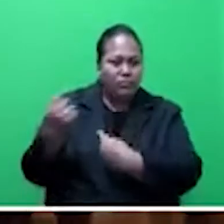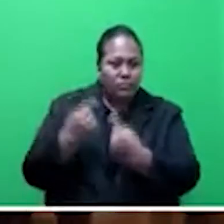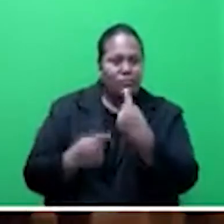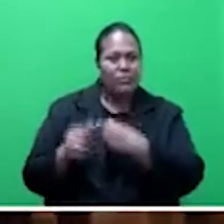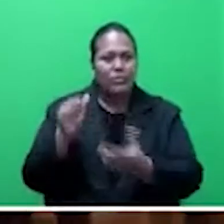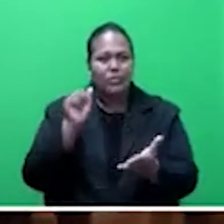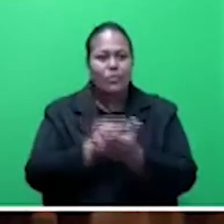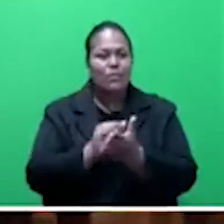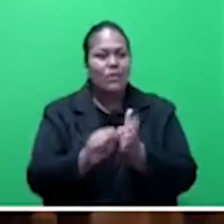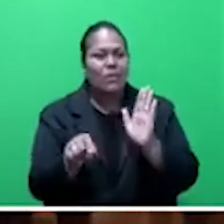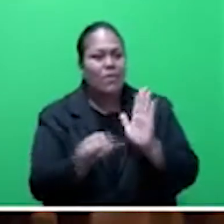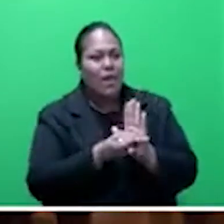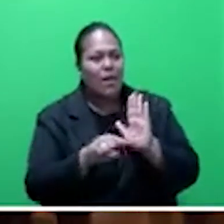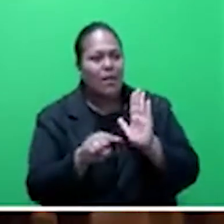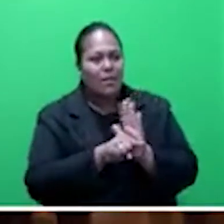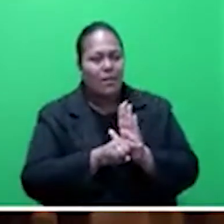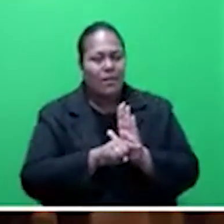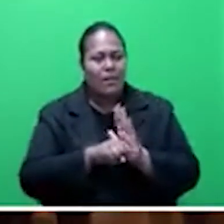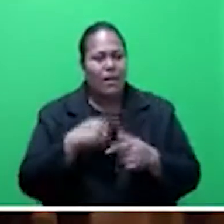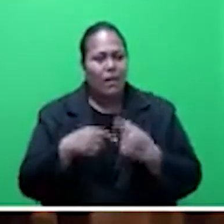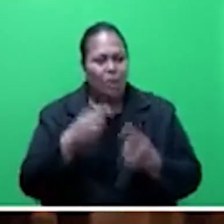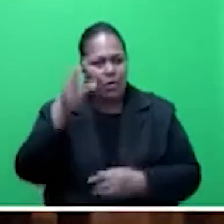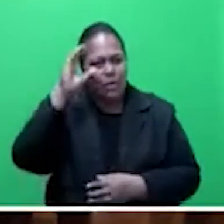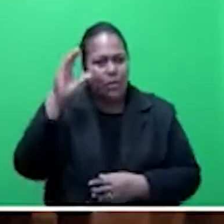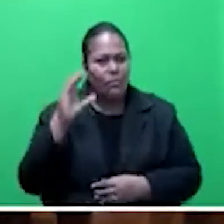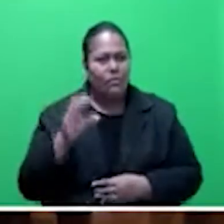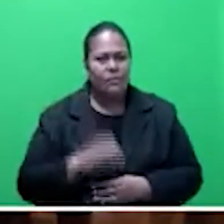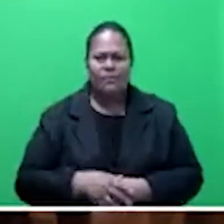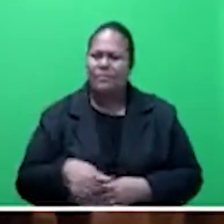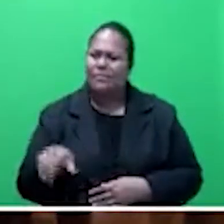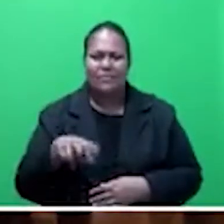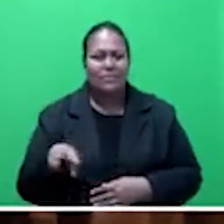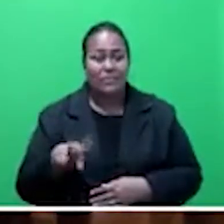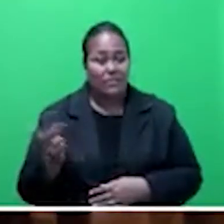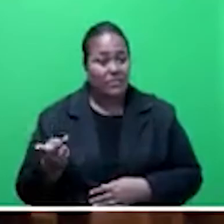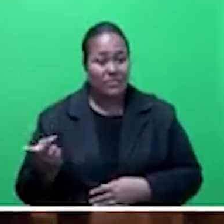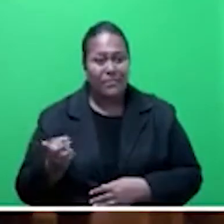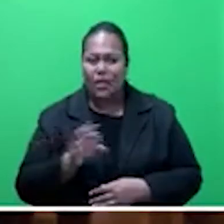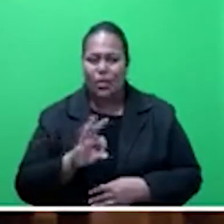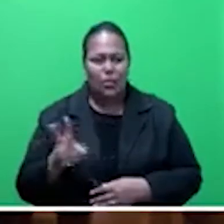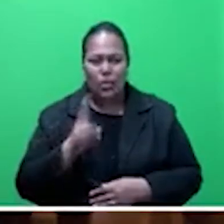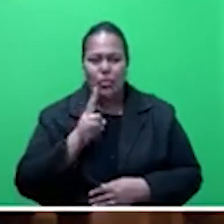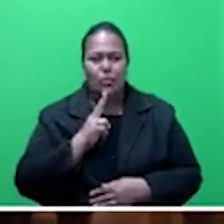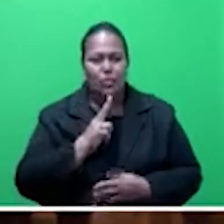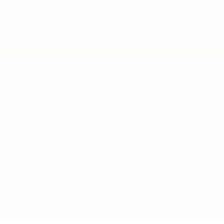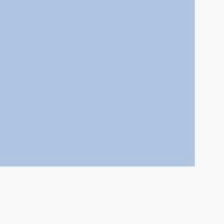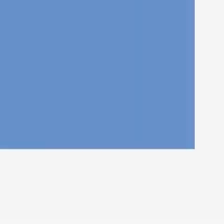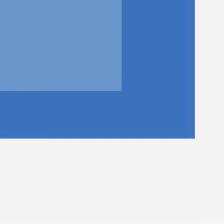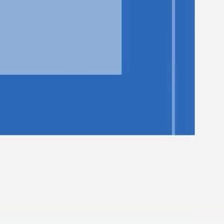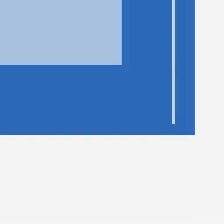and fabricated theories. They don't speak the truth. And that is the truth.